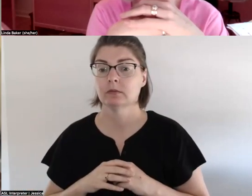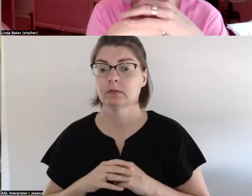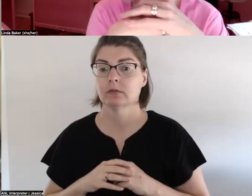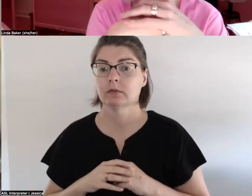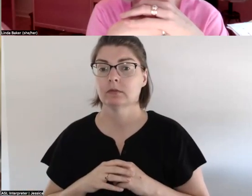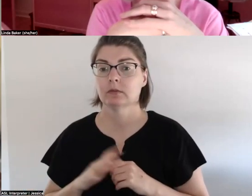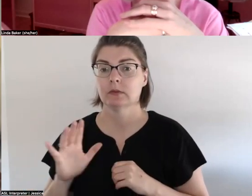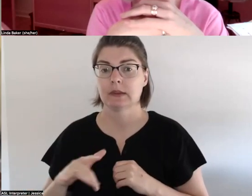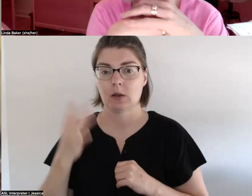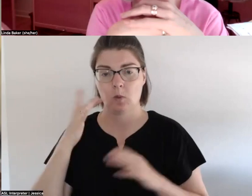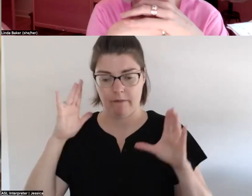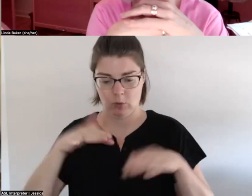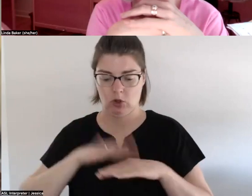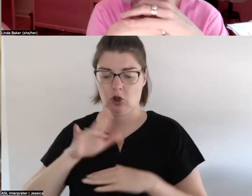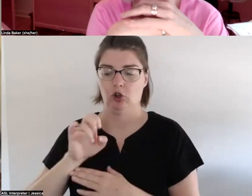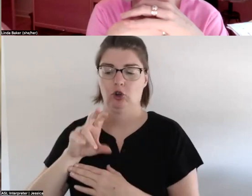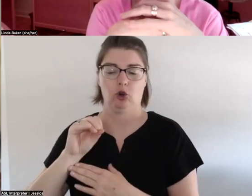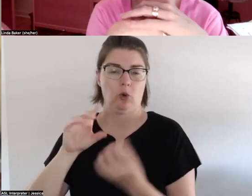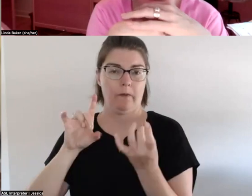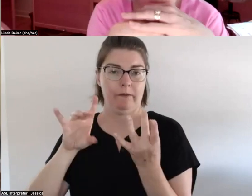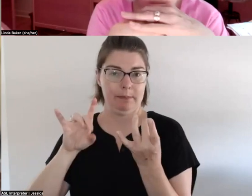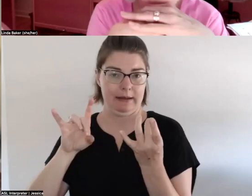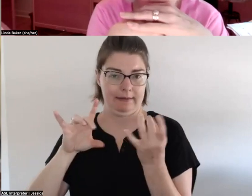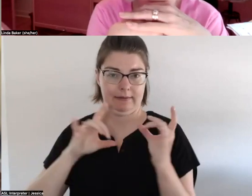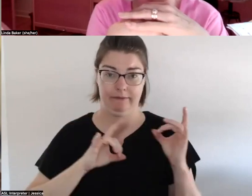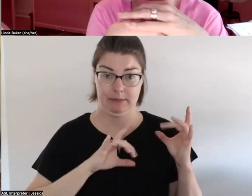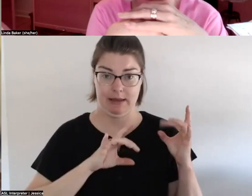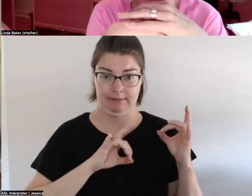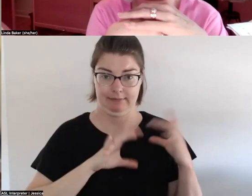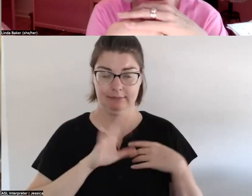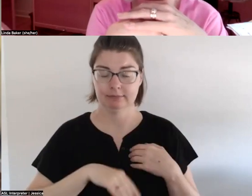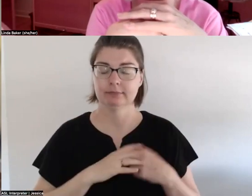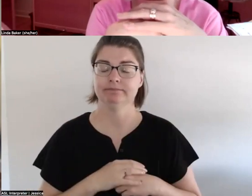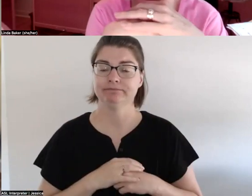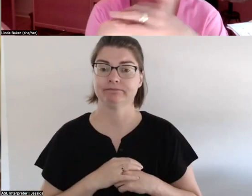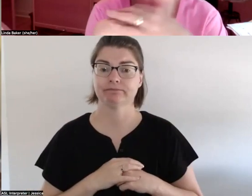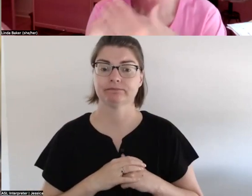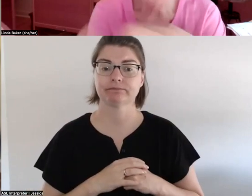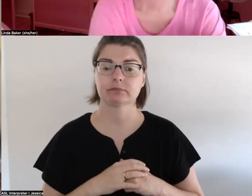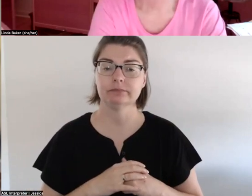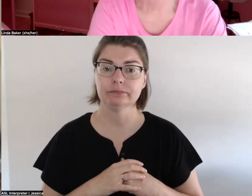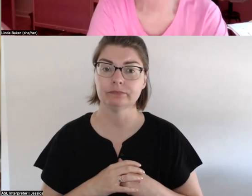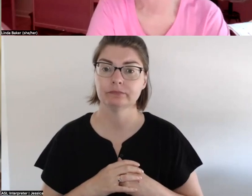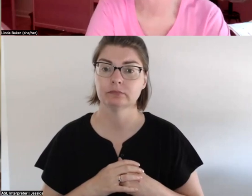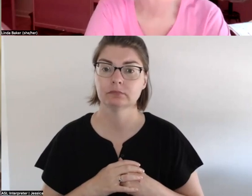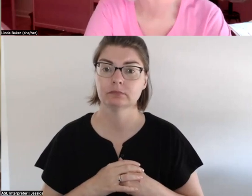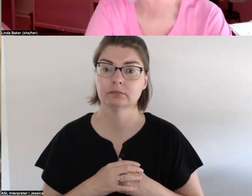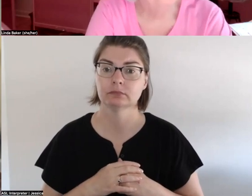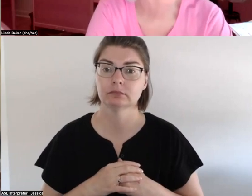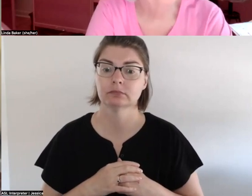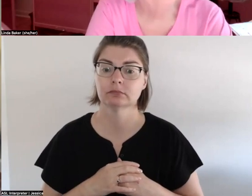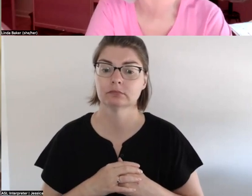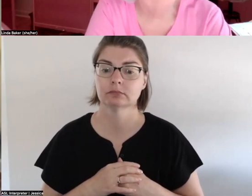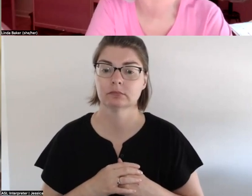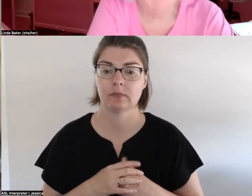focusing on neural feedback um how can you how can i i couldn't make